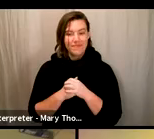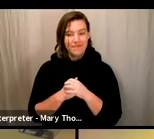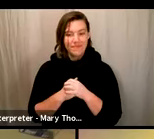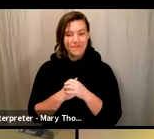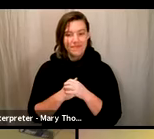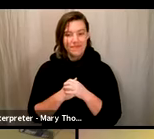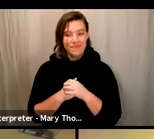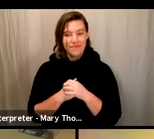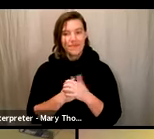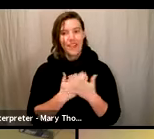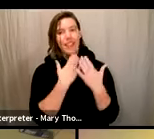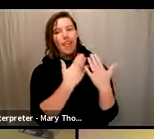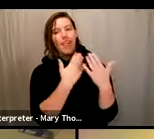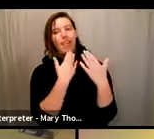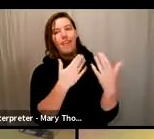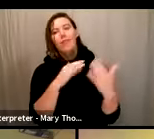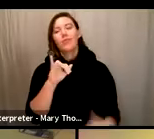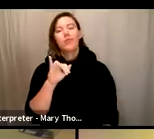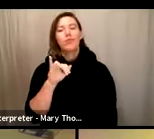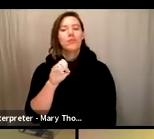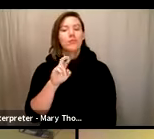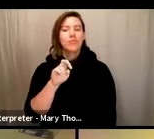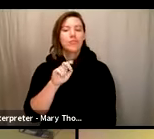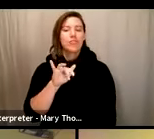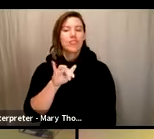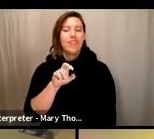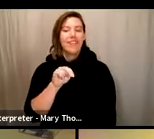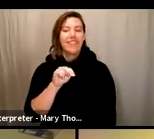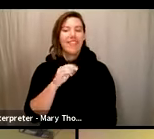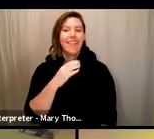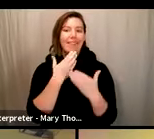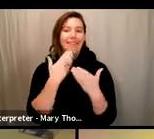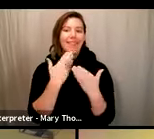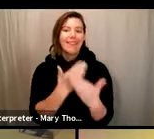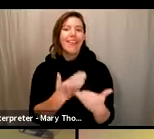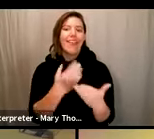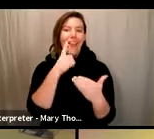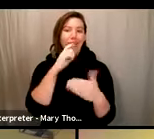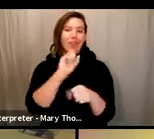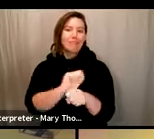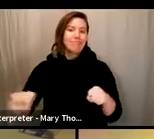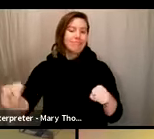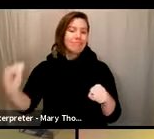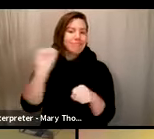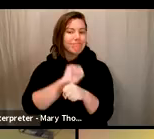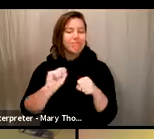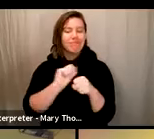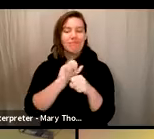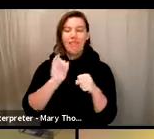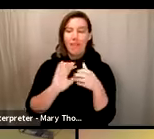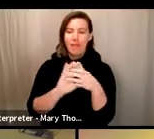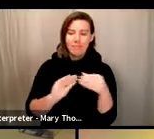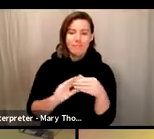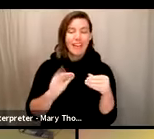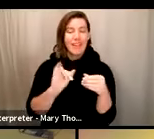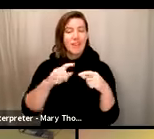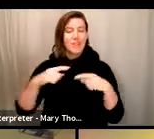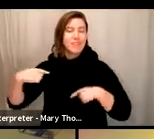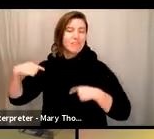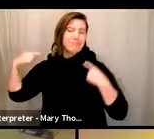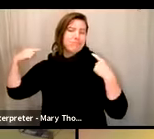Carolyn, thank you so much for that fabulous update and for all of your hard work and dedication and this record-breaking election.